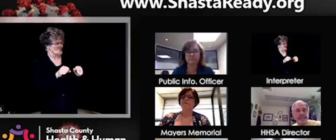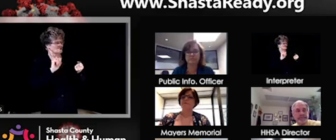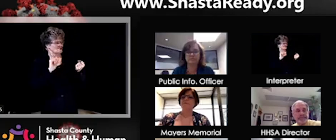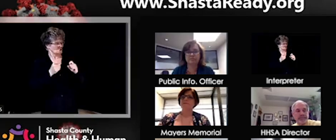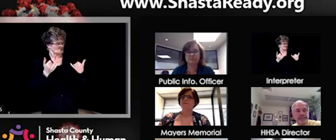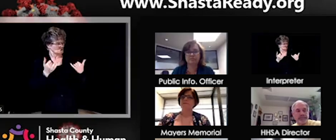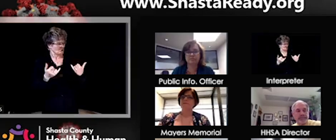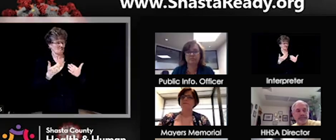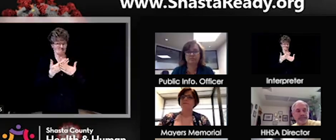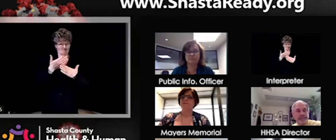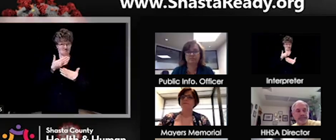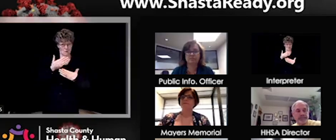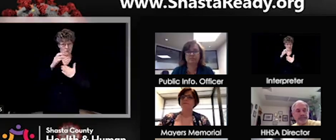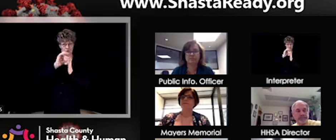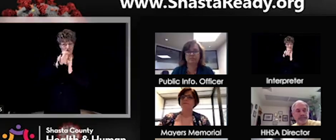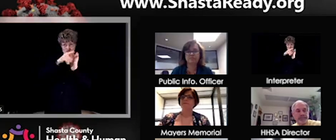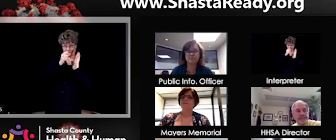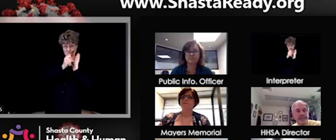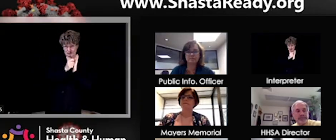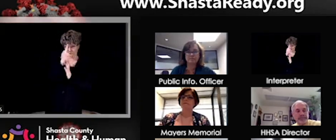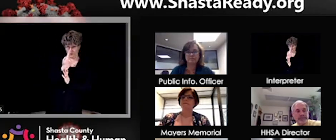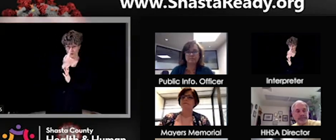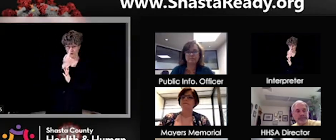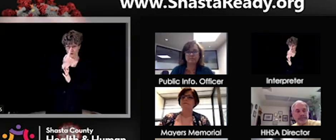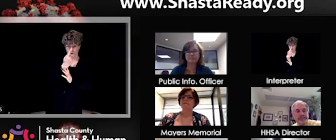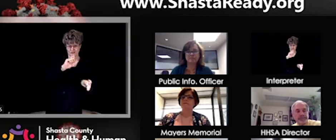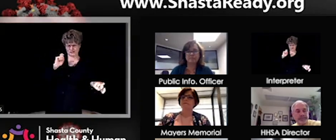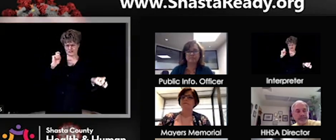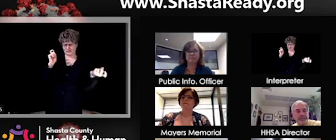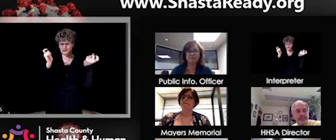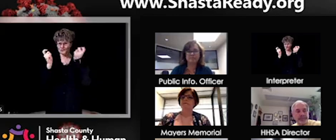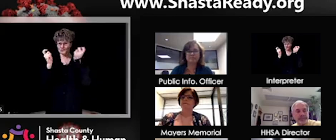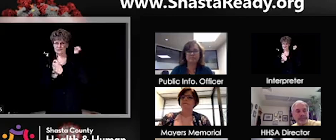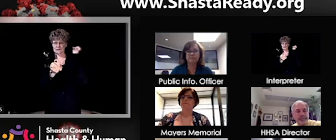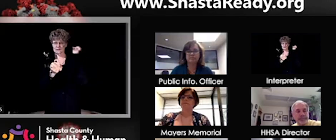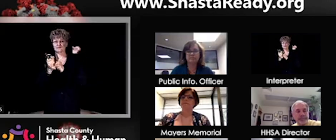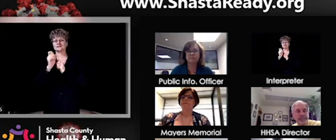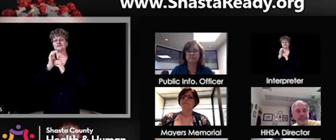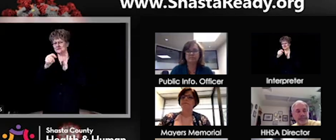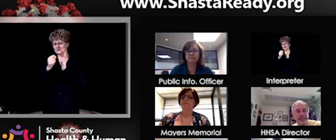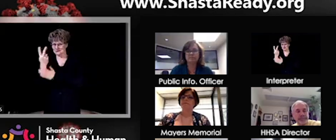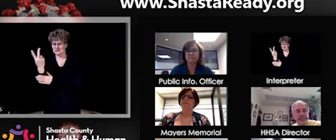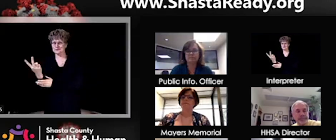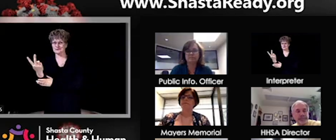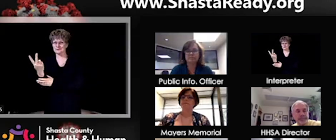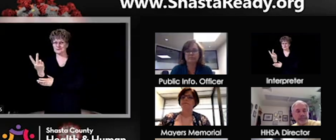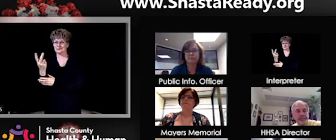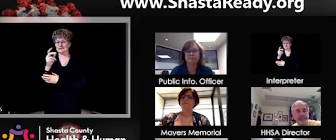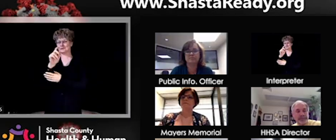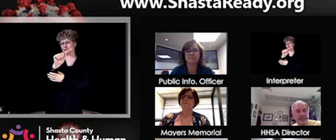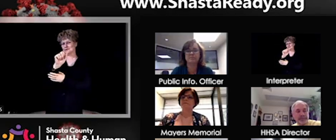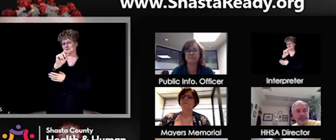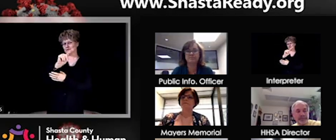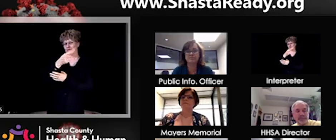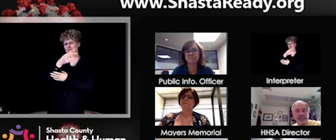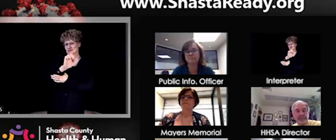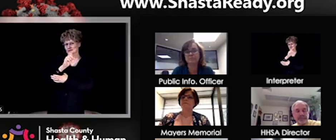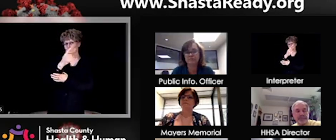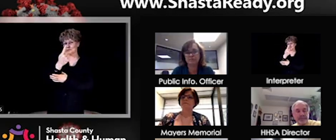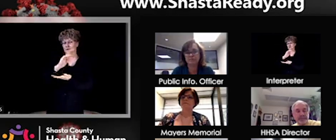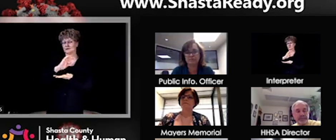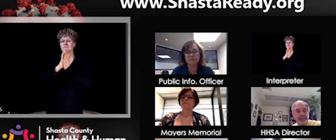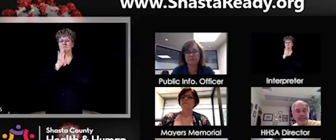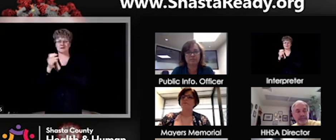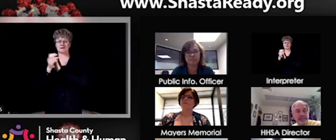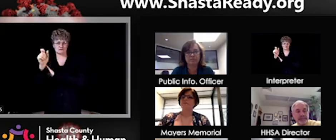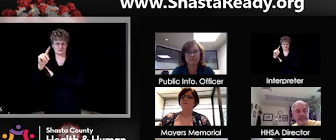And so, that's a big win for us. And we've been working hard here at the Emergency Operations Center and